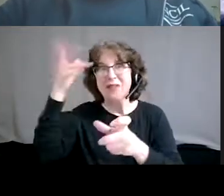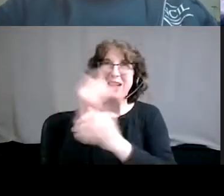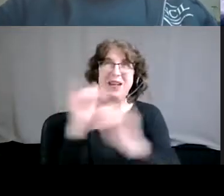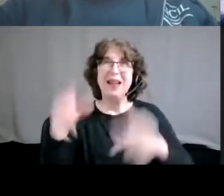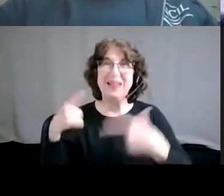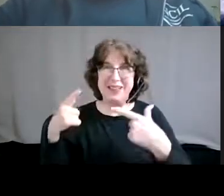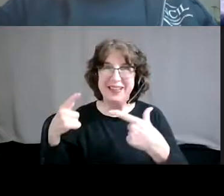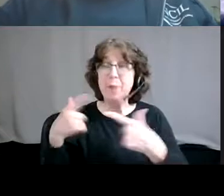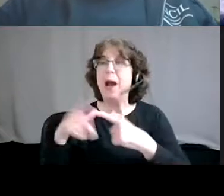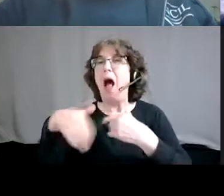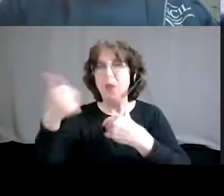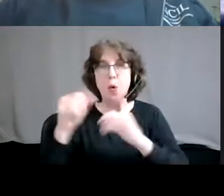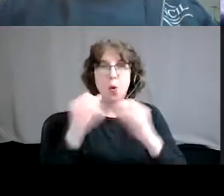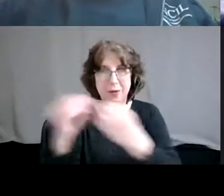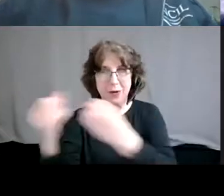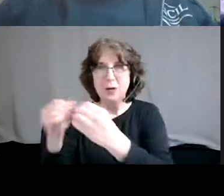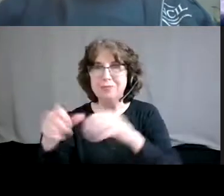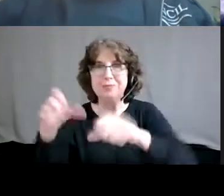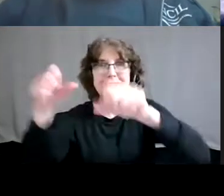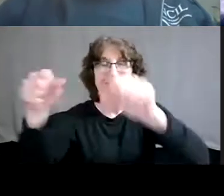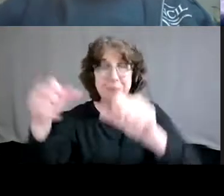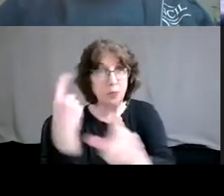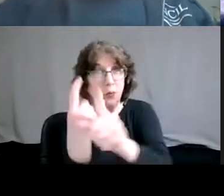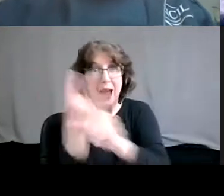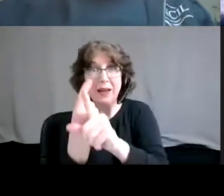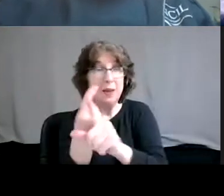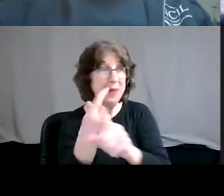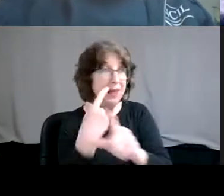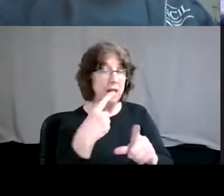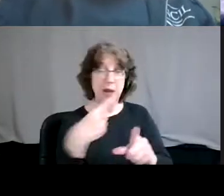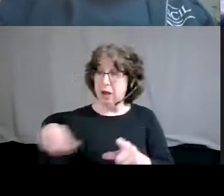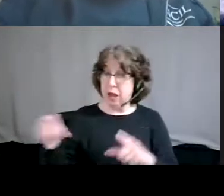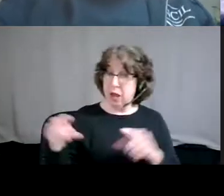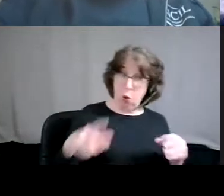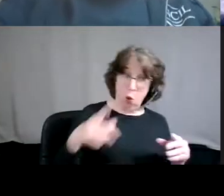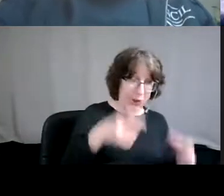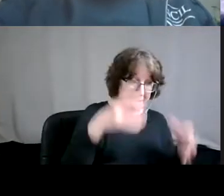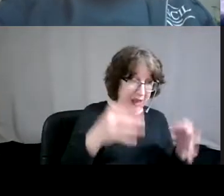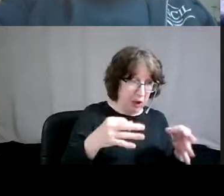you need to have the people who are most impacted involved in the process from start to finish.